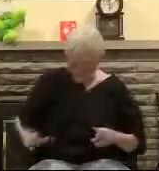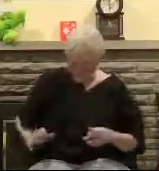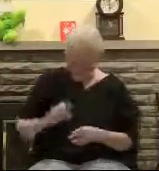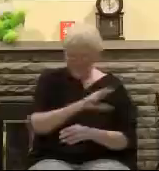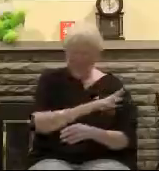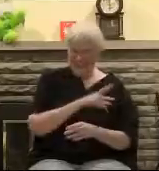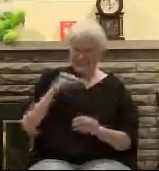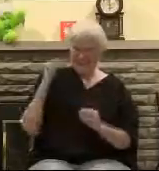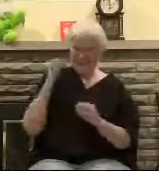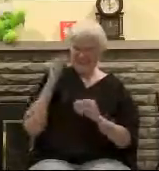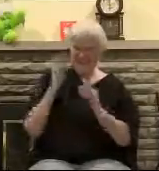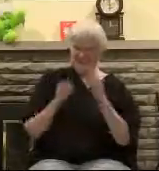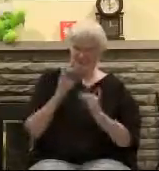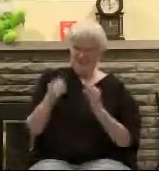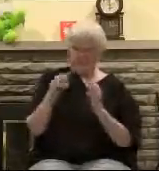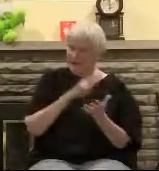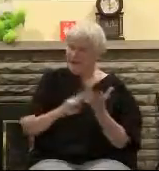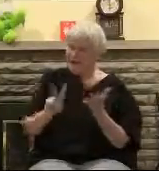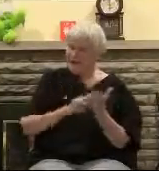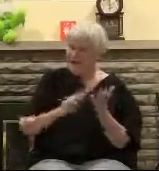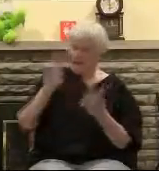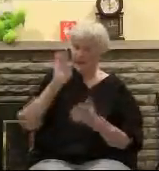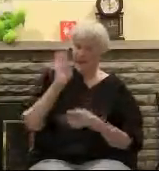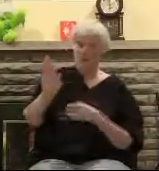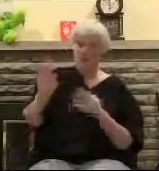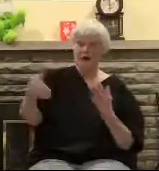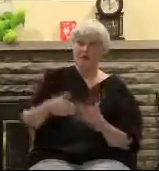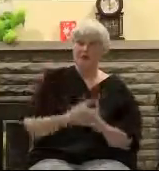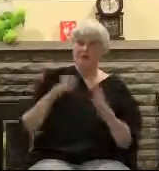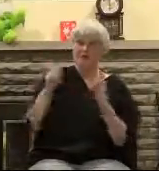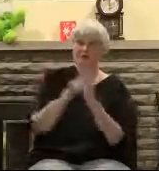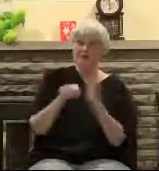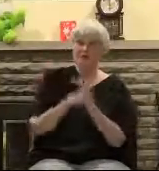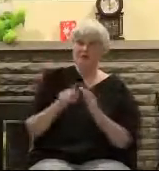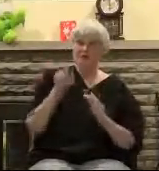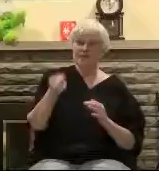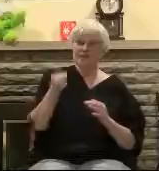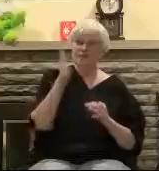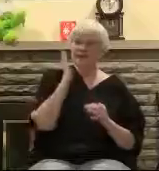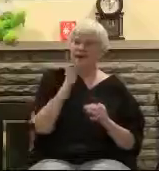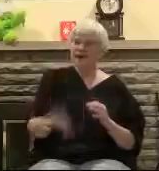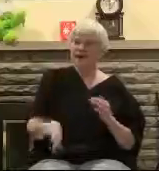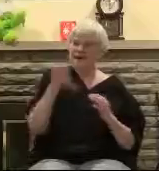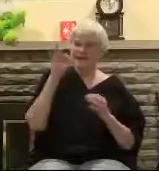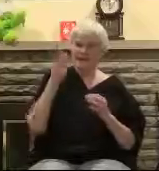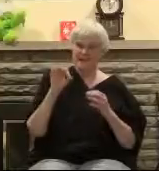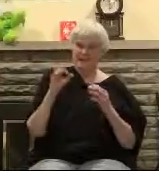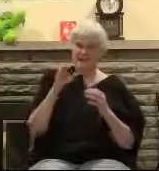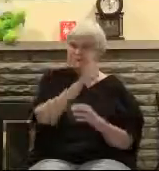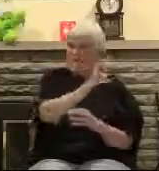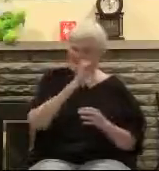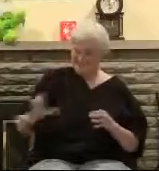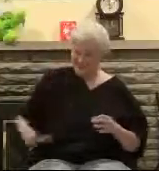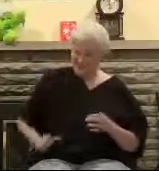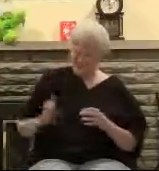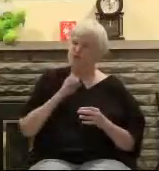events are detailed in the four Gospels. If you read Matthew, Mark, Luke, and John that is the climax of those four Gospels is